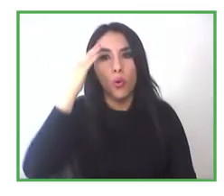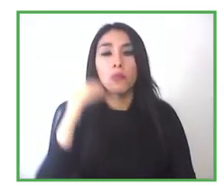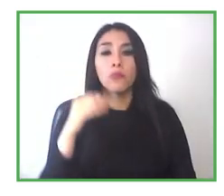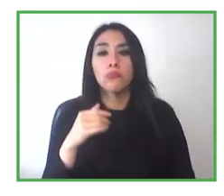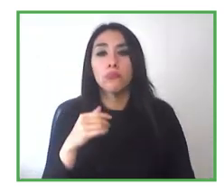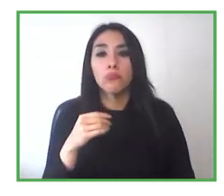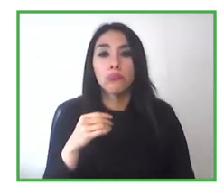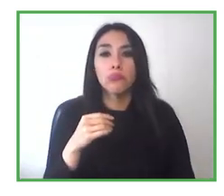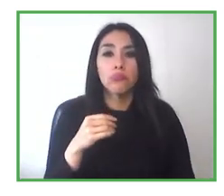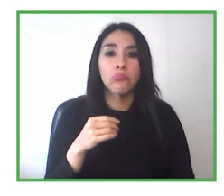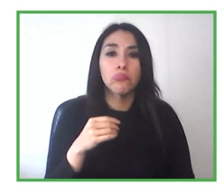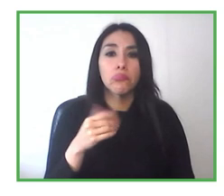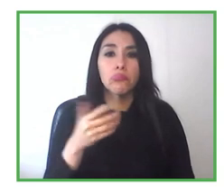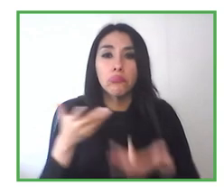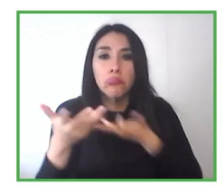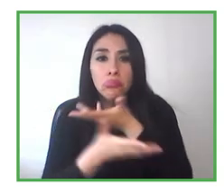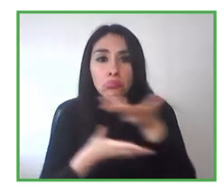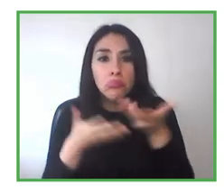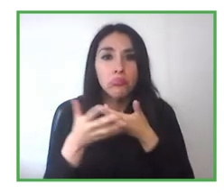behaviour,